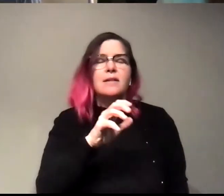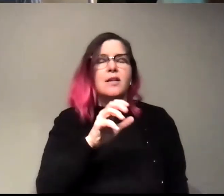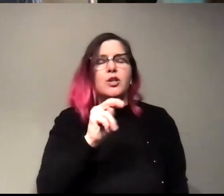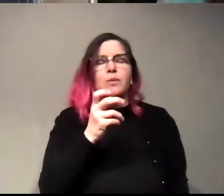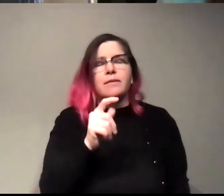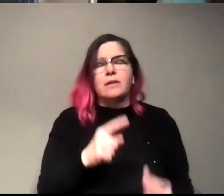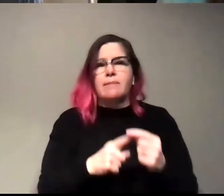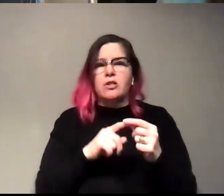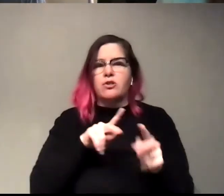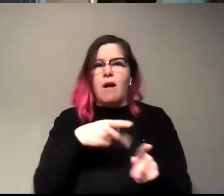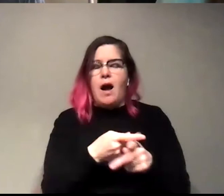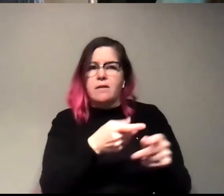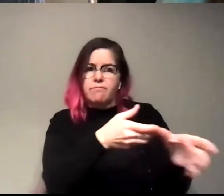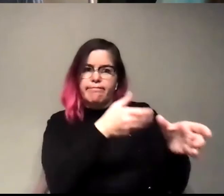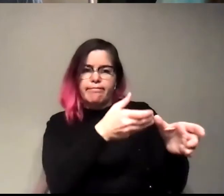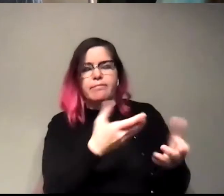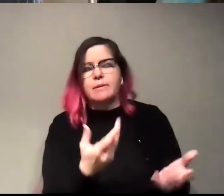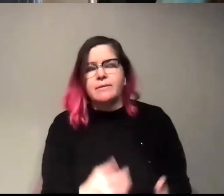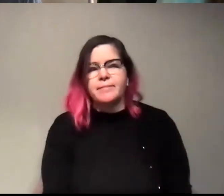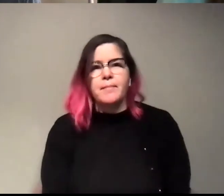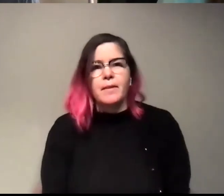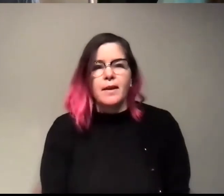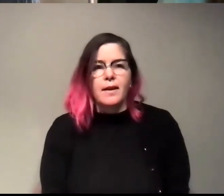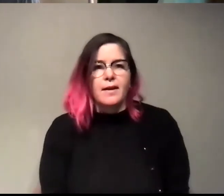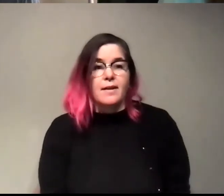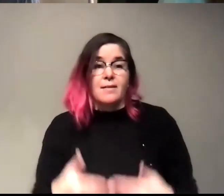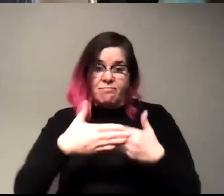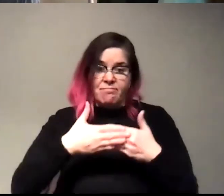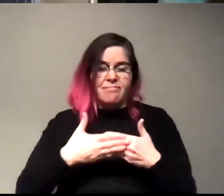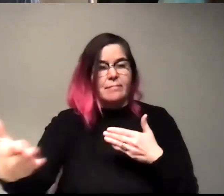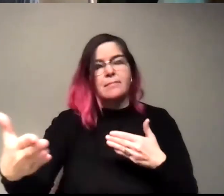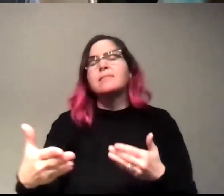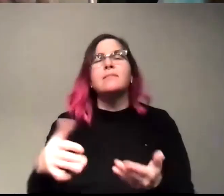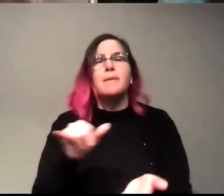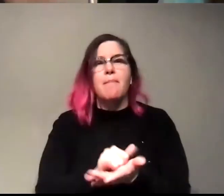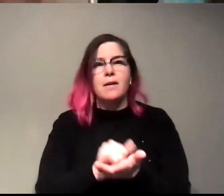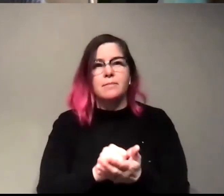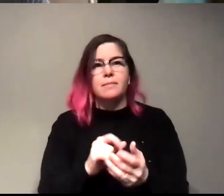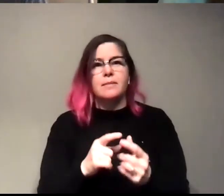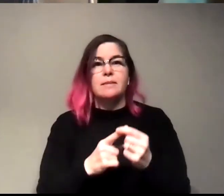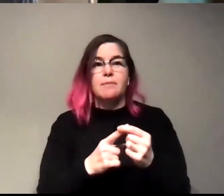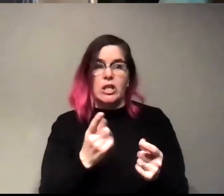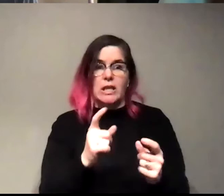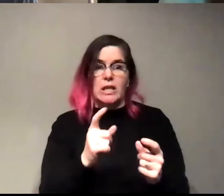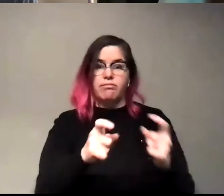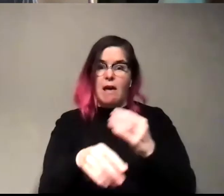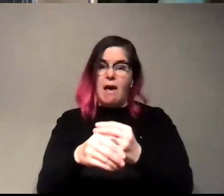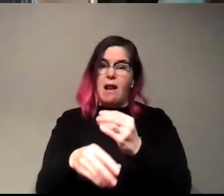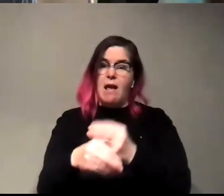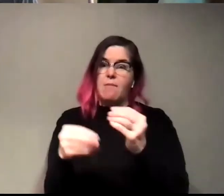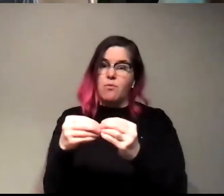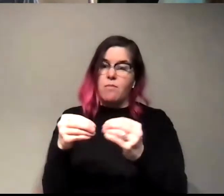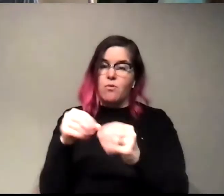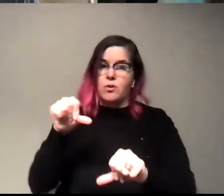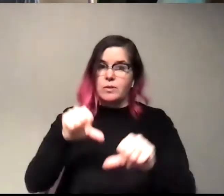Um, but, uh, you know, after that point, you know, especially with his contribution, science became so